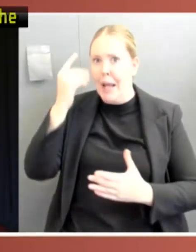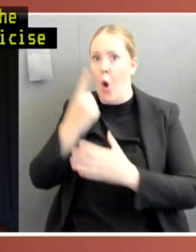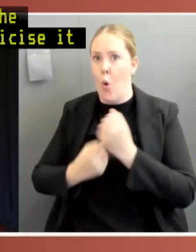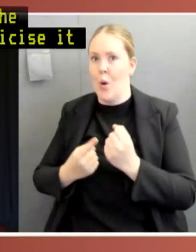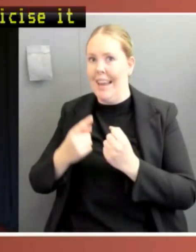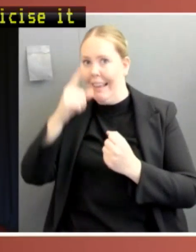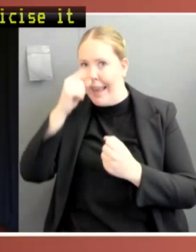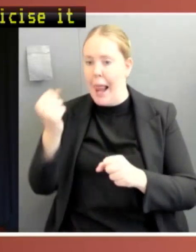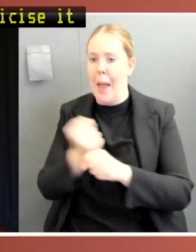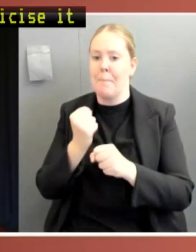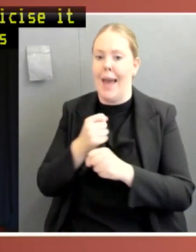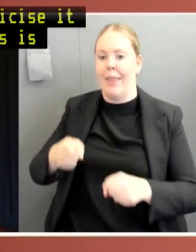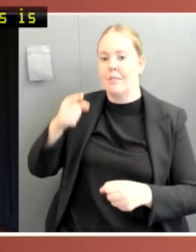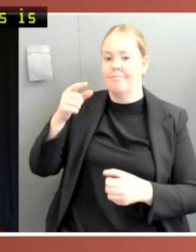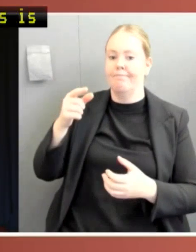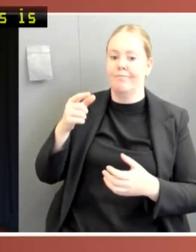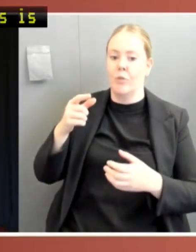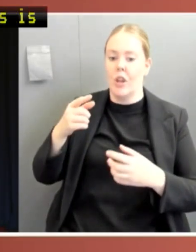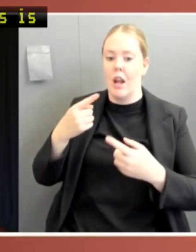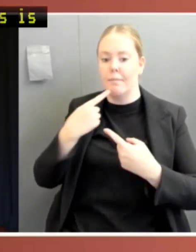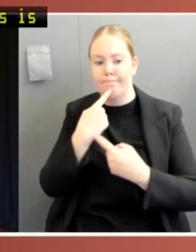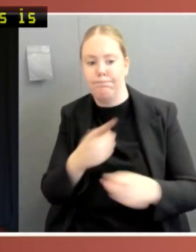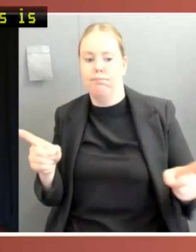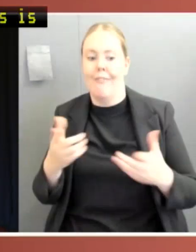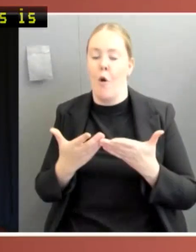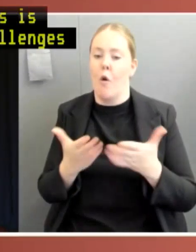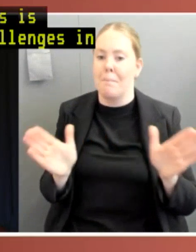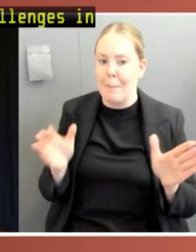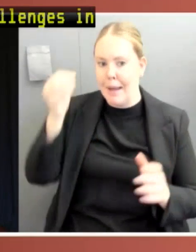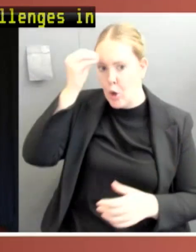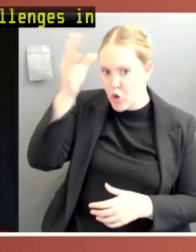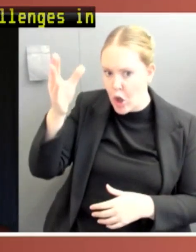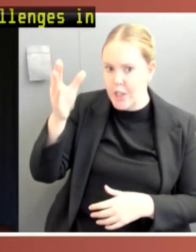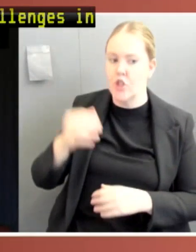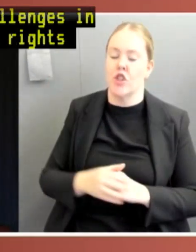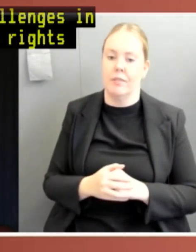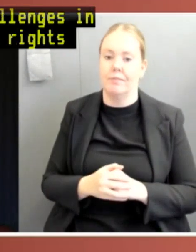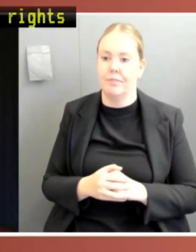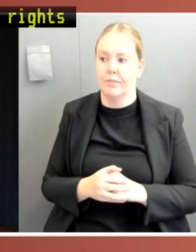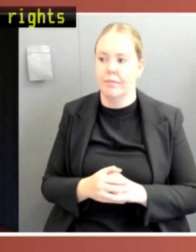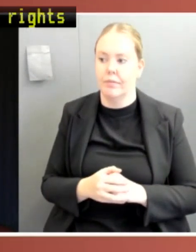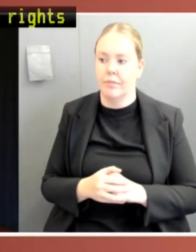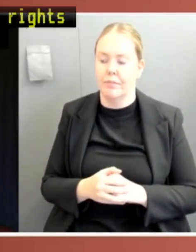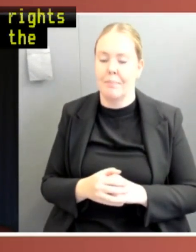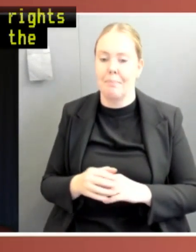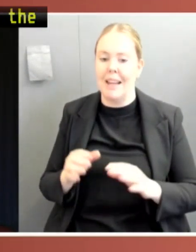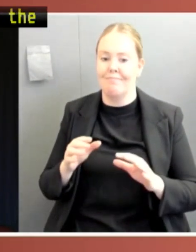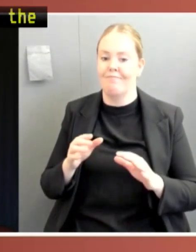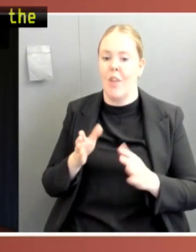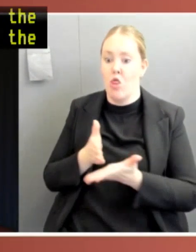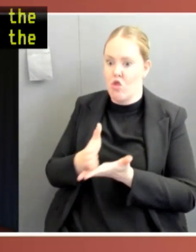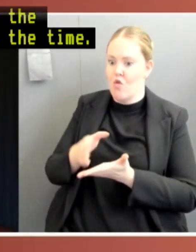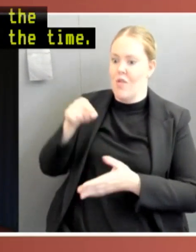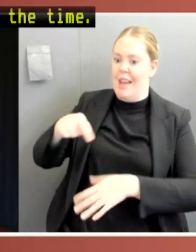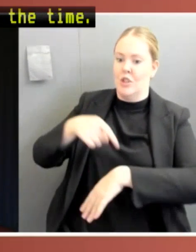and really the rights that have been affected by the instrument but nothing at the time and so we needed something stronger which the committee